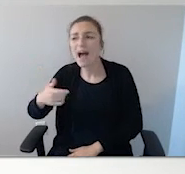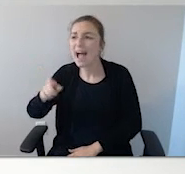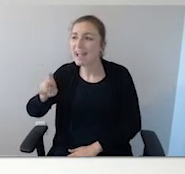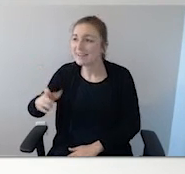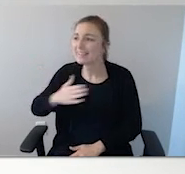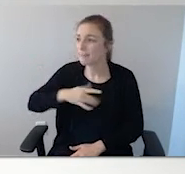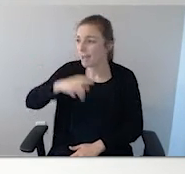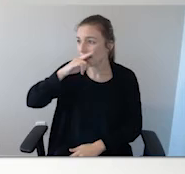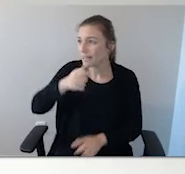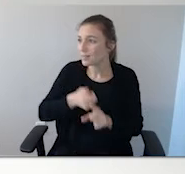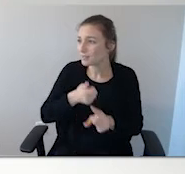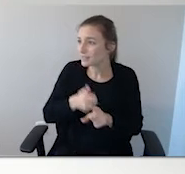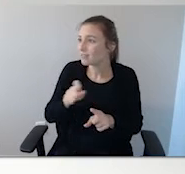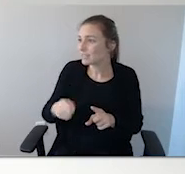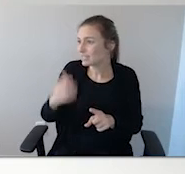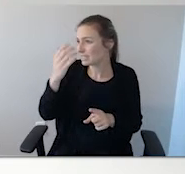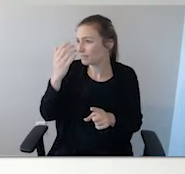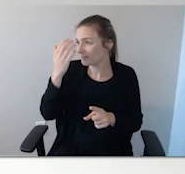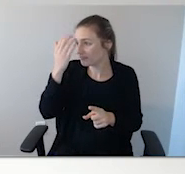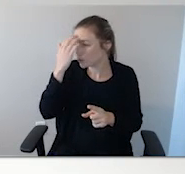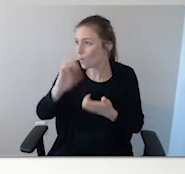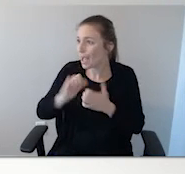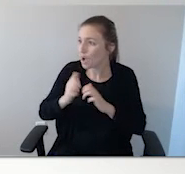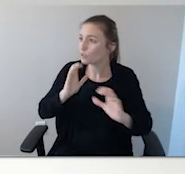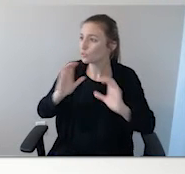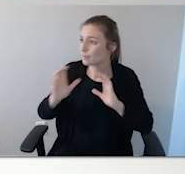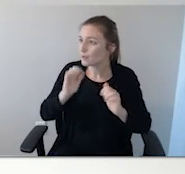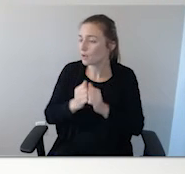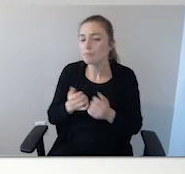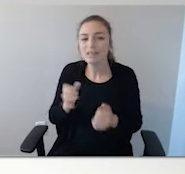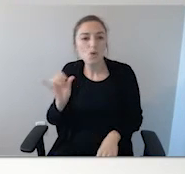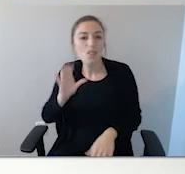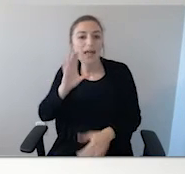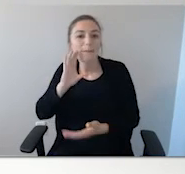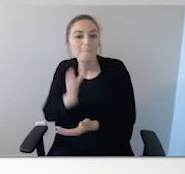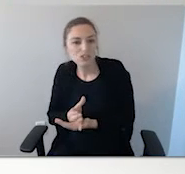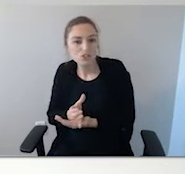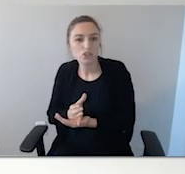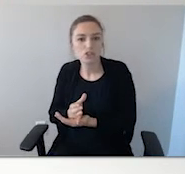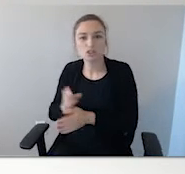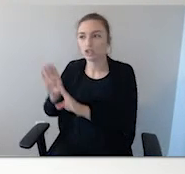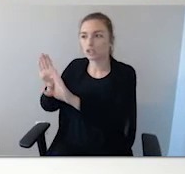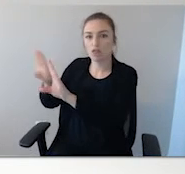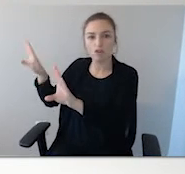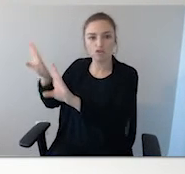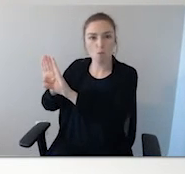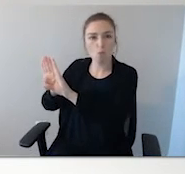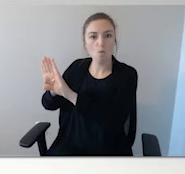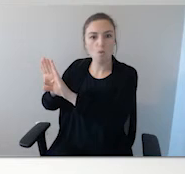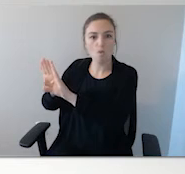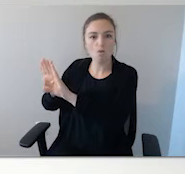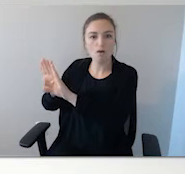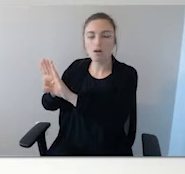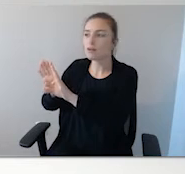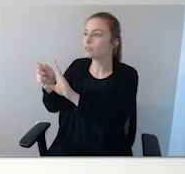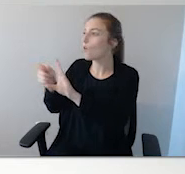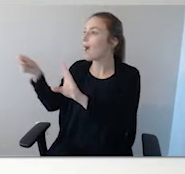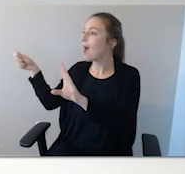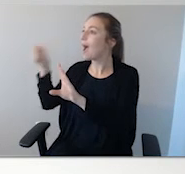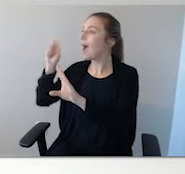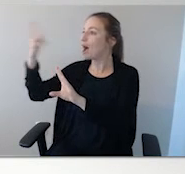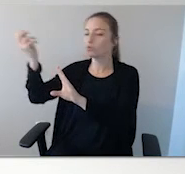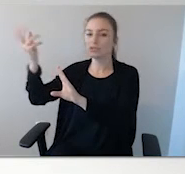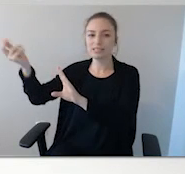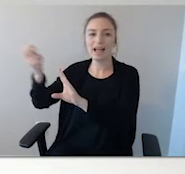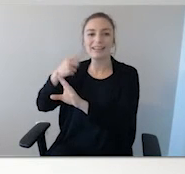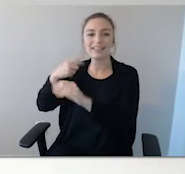That could be something as simple as pictures by the back door they give you. I want to go outside. I want to go in the pool. I want to swing. Whatever it might be.